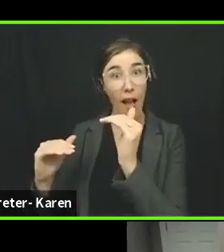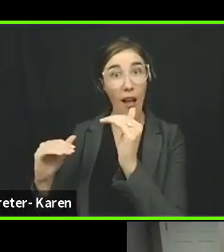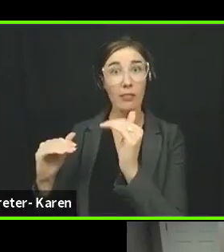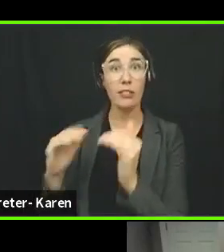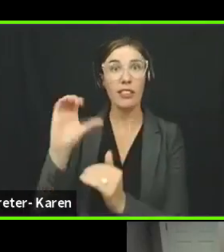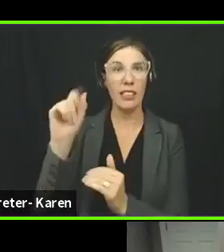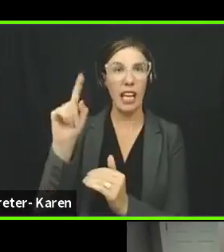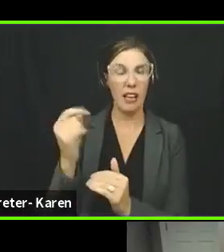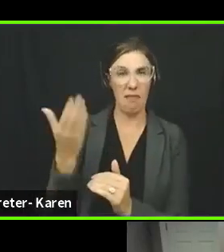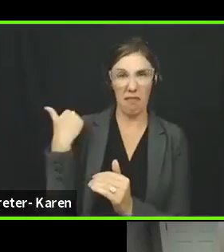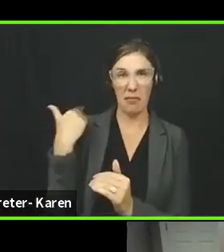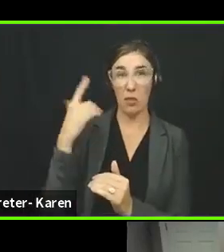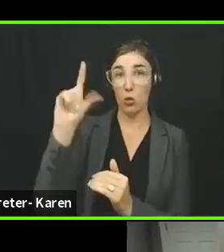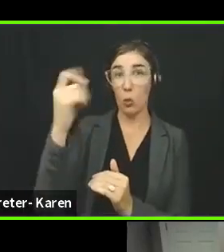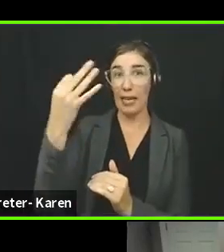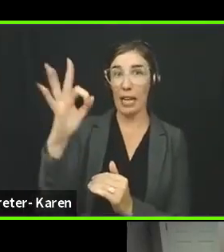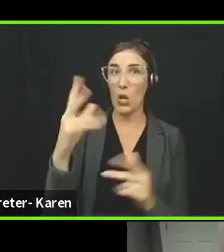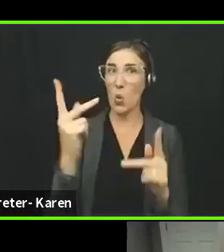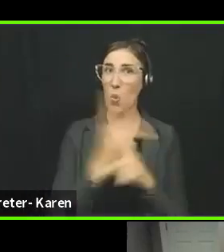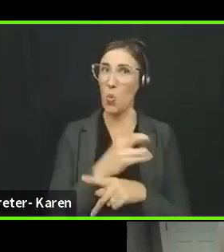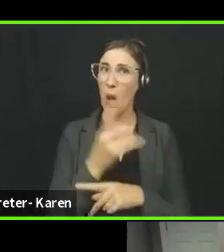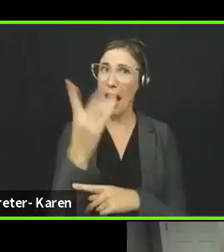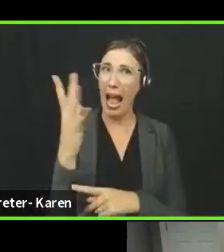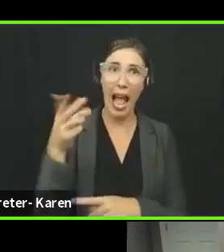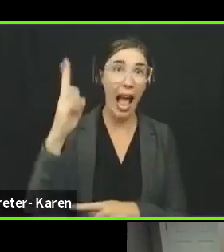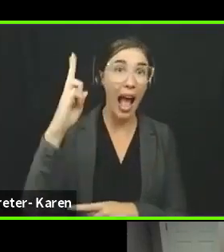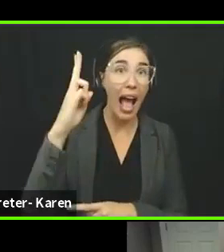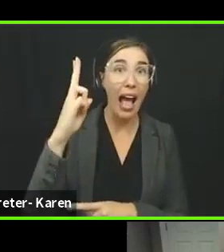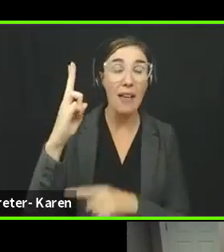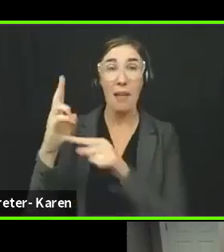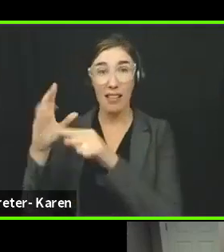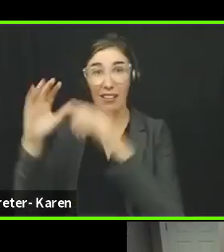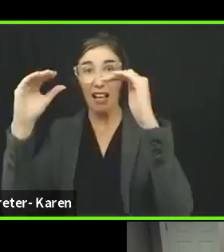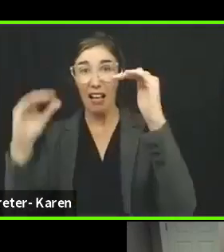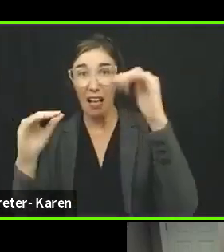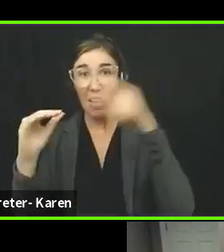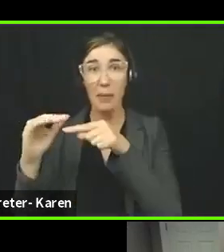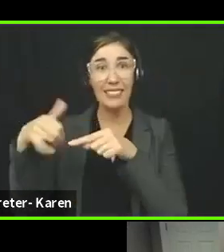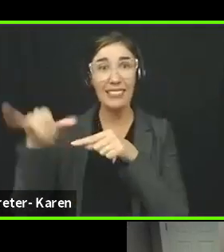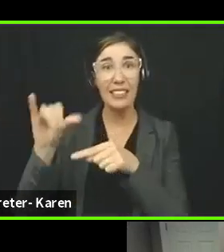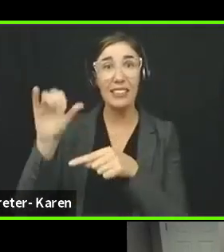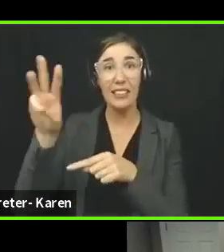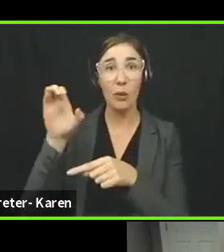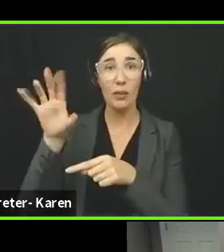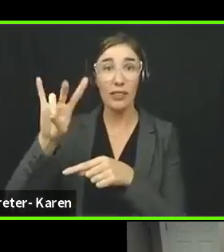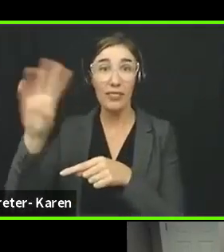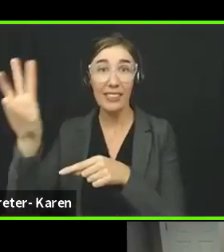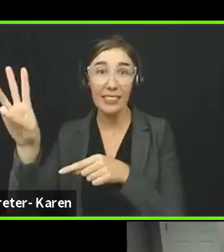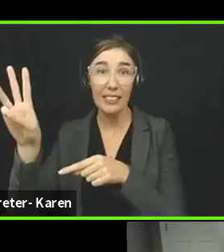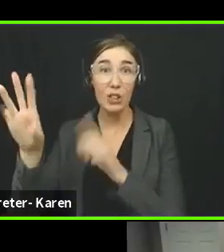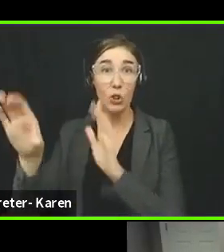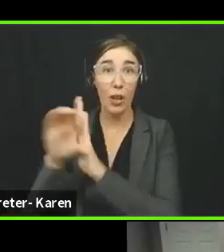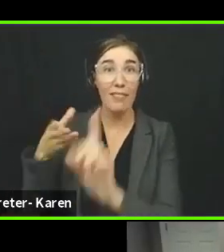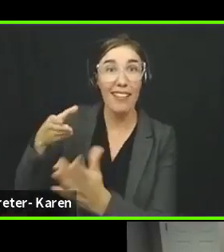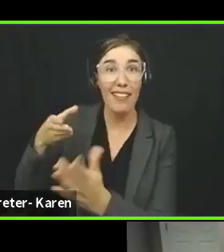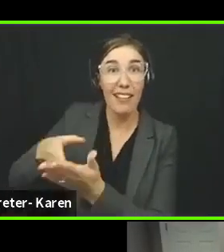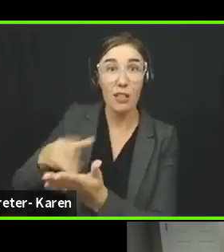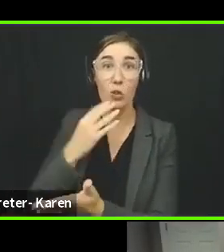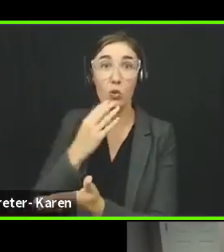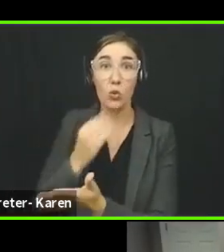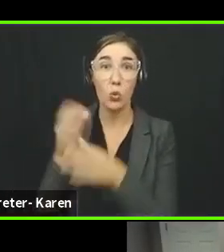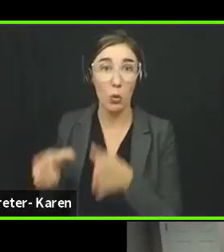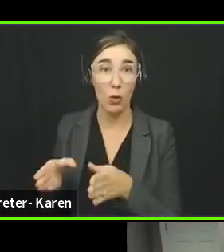mentioned of 2019. But there were still 676 reported crimes against a Jewish victim in 2020.